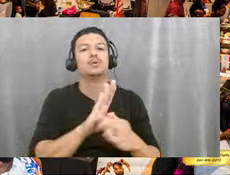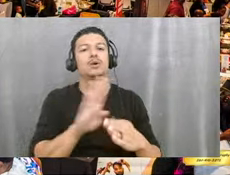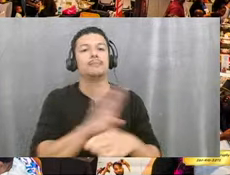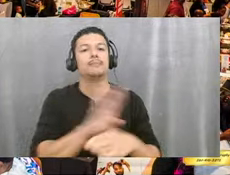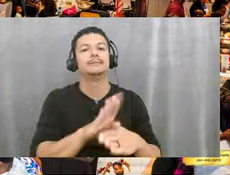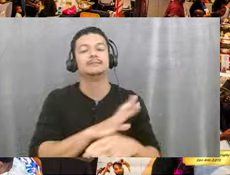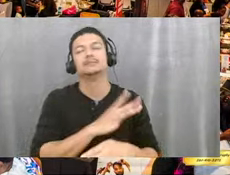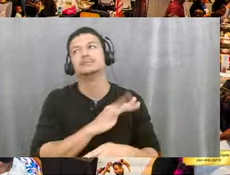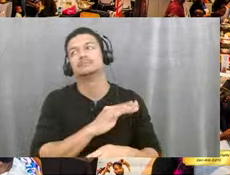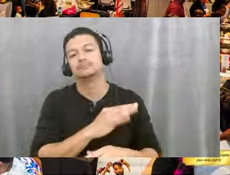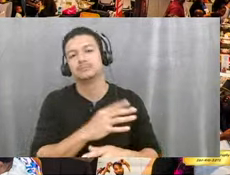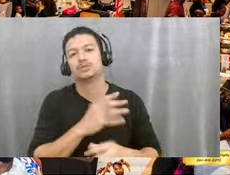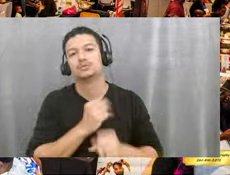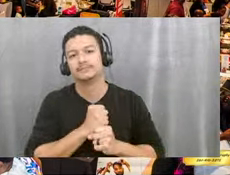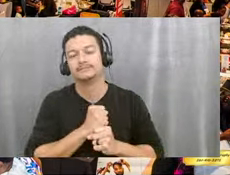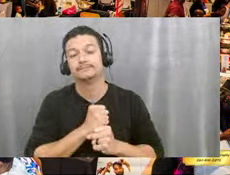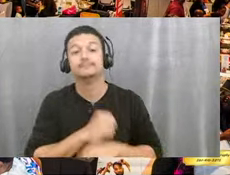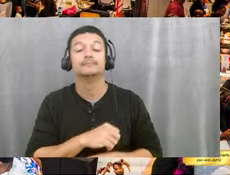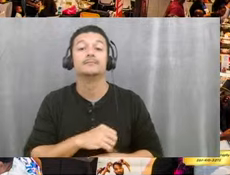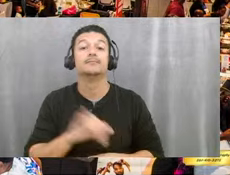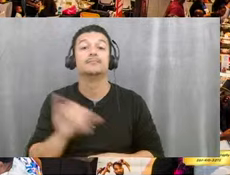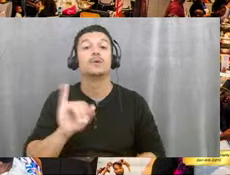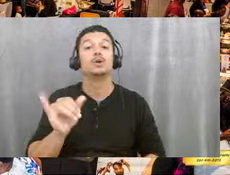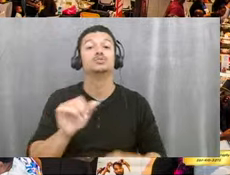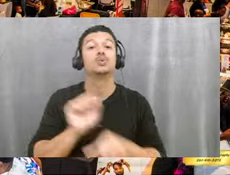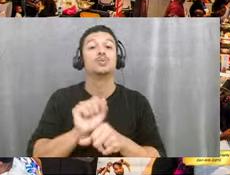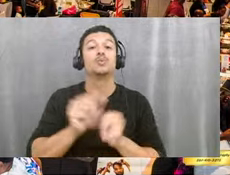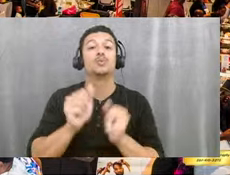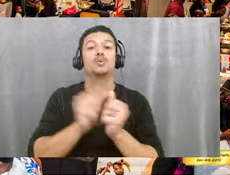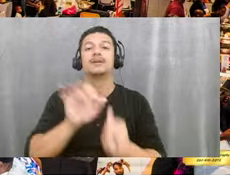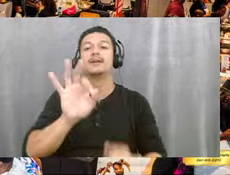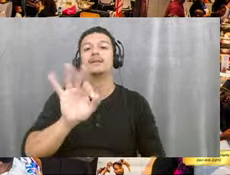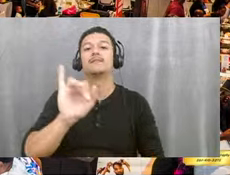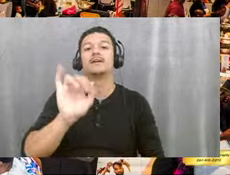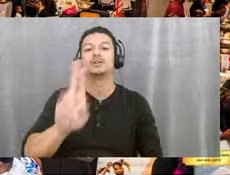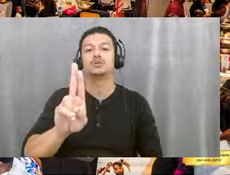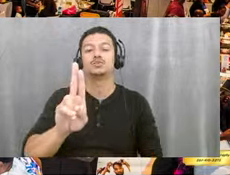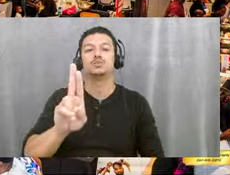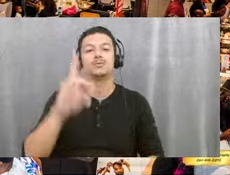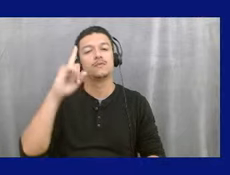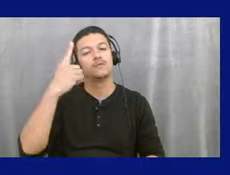And we've also been working with FIU to complete a draft of the economic development plan.